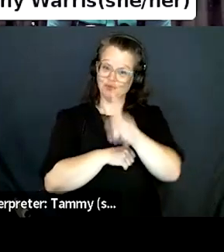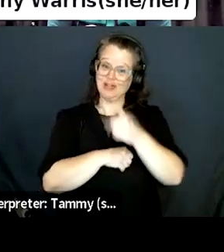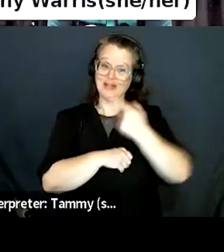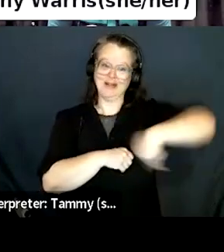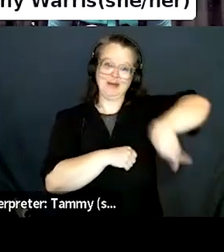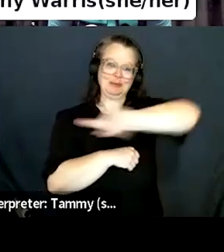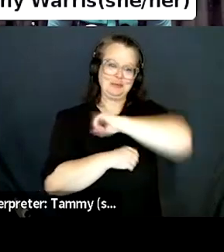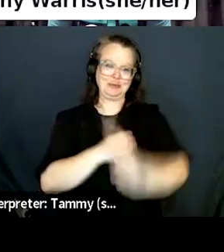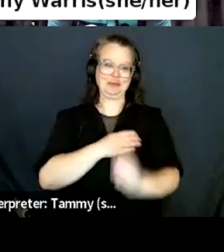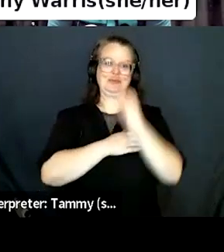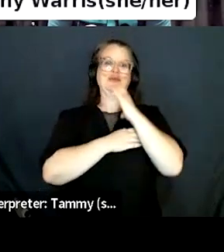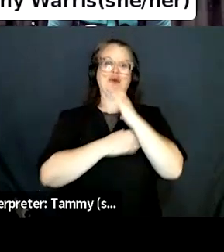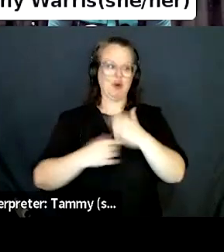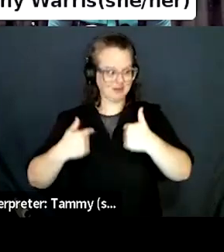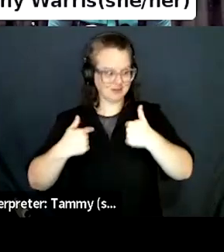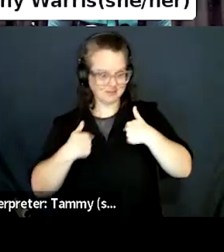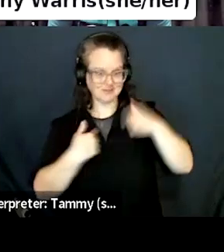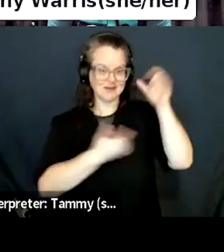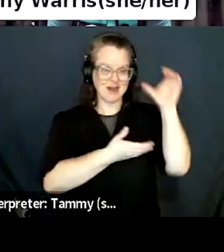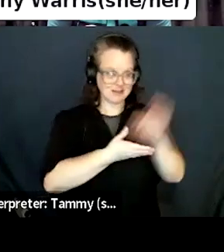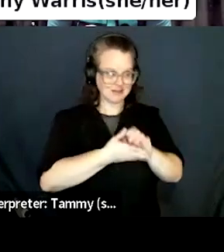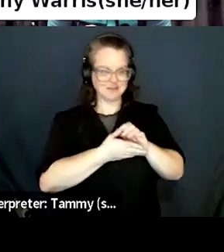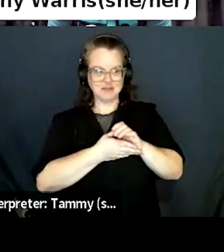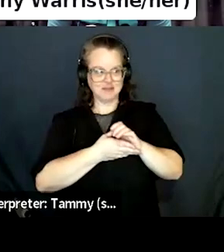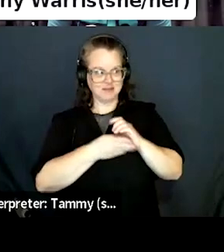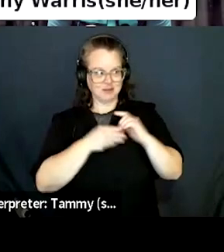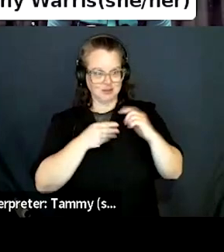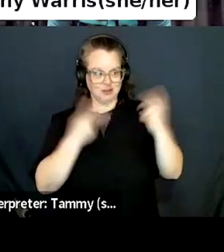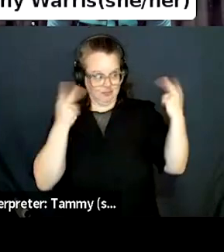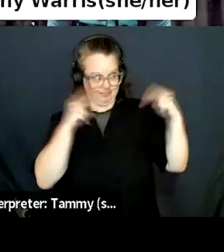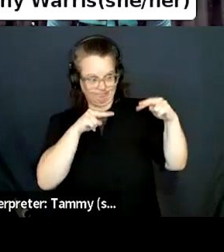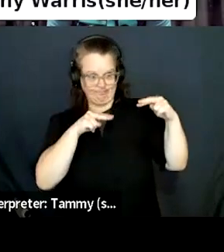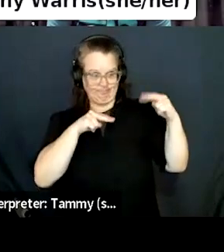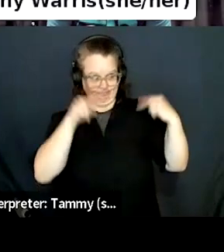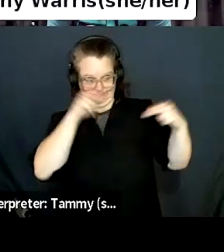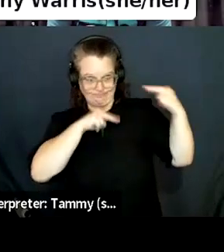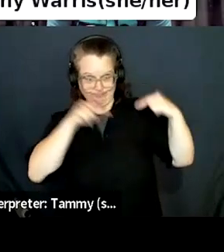is different from everybody else's because we've had no, no, um,